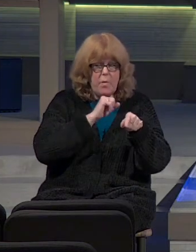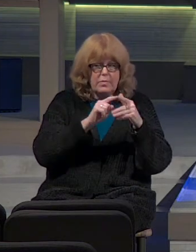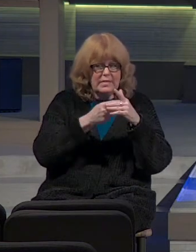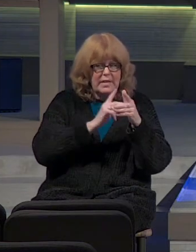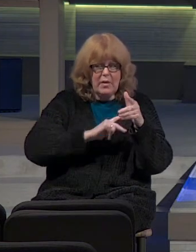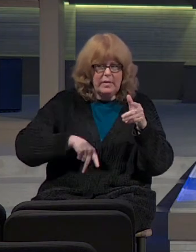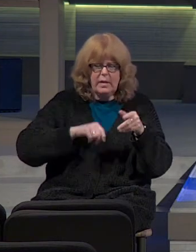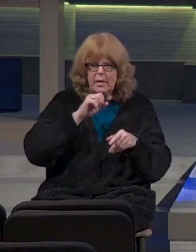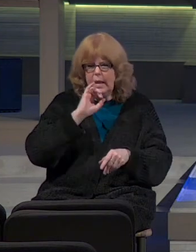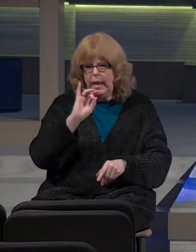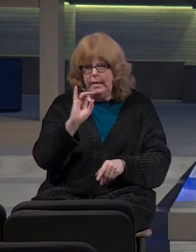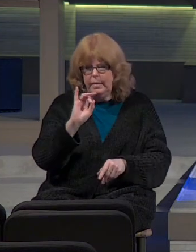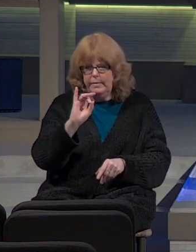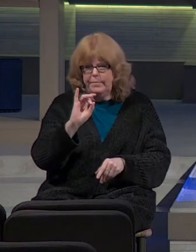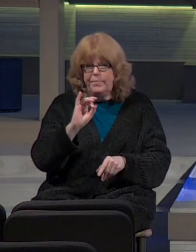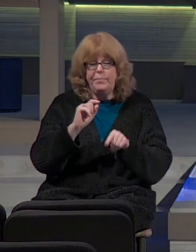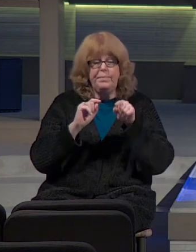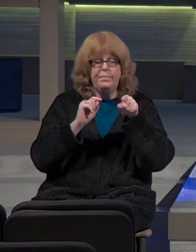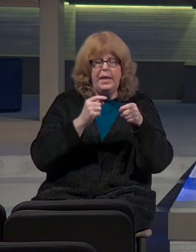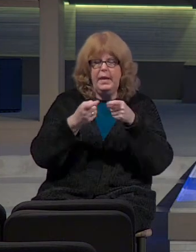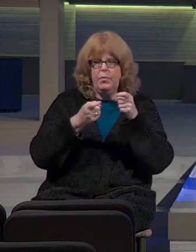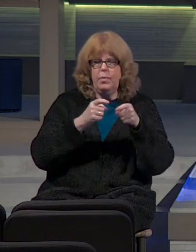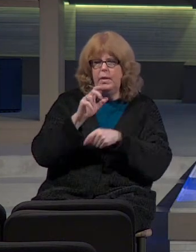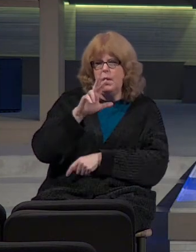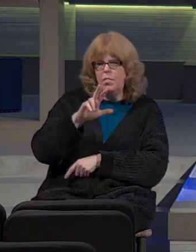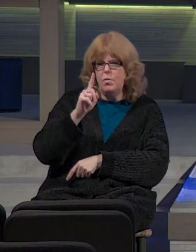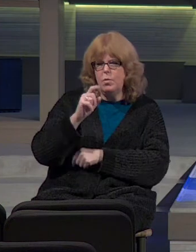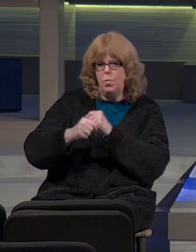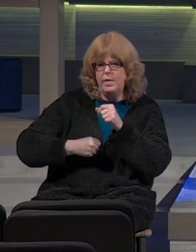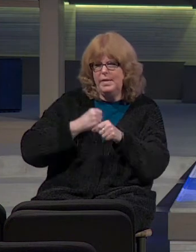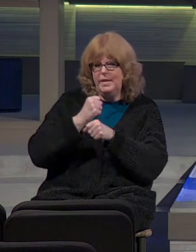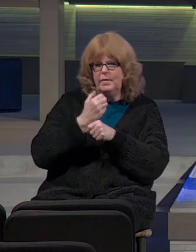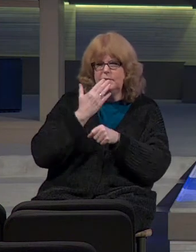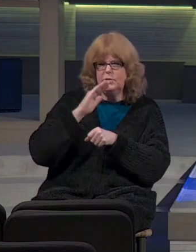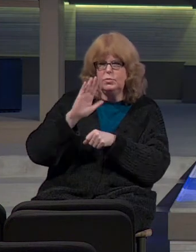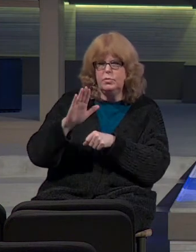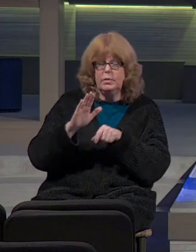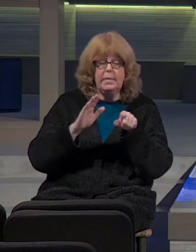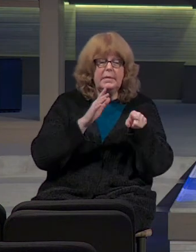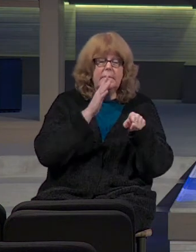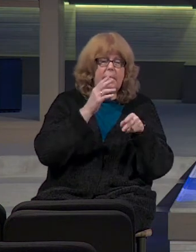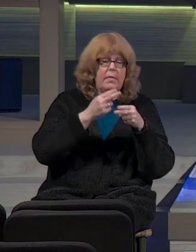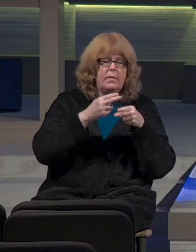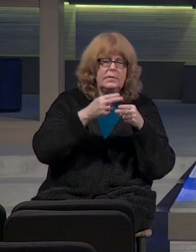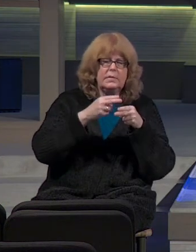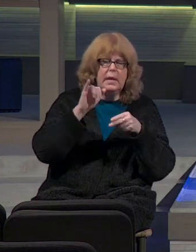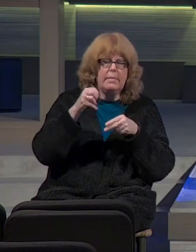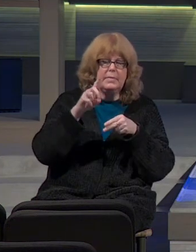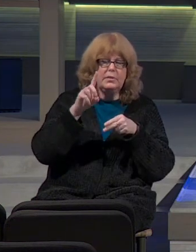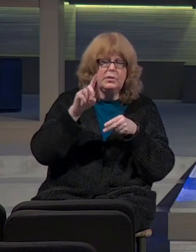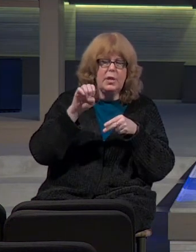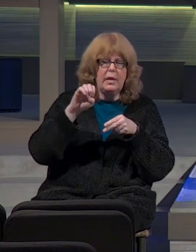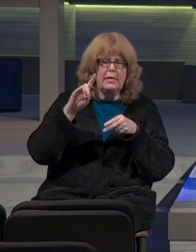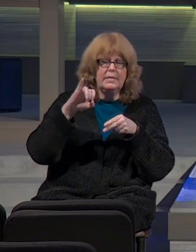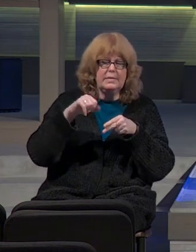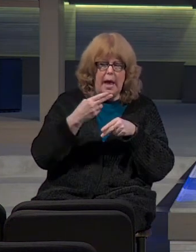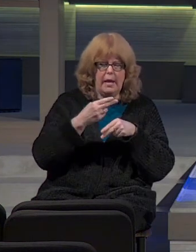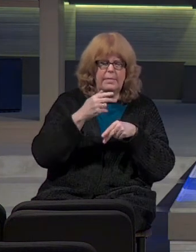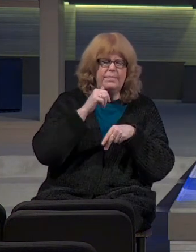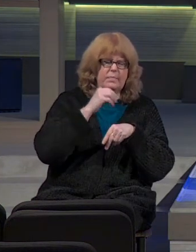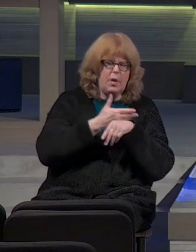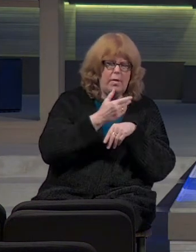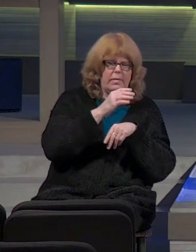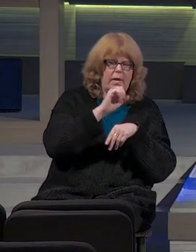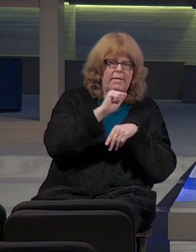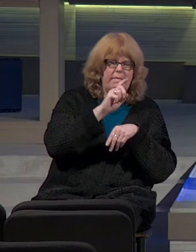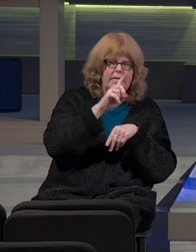when he became king, and he reigned 31 years in Jerusalem. His mother's name was Jedidiah, the daughter of Adiah, of,